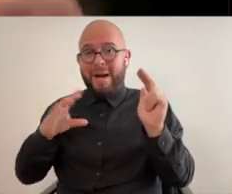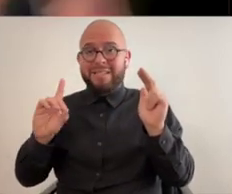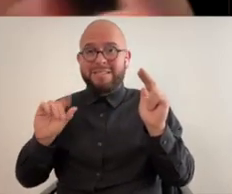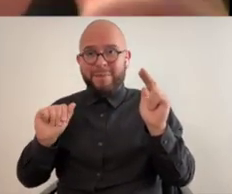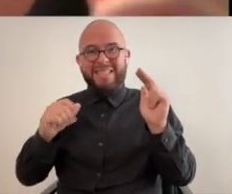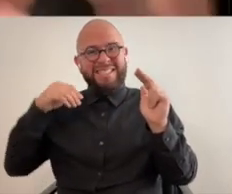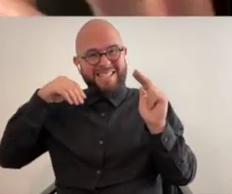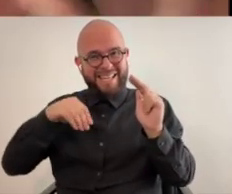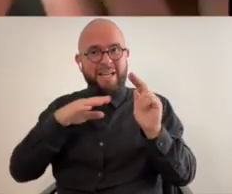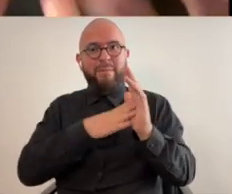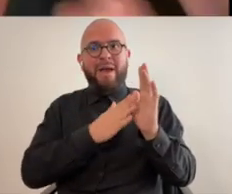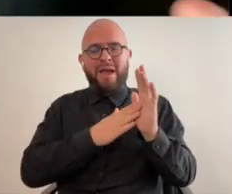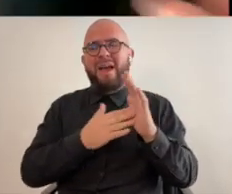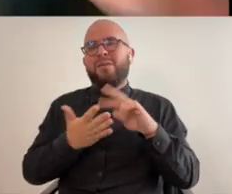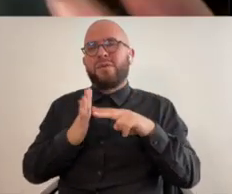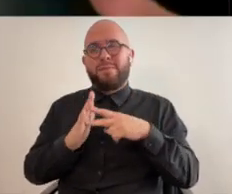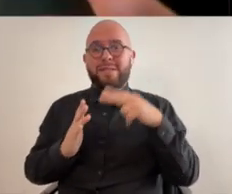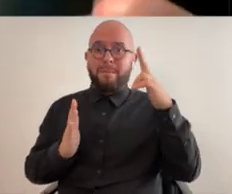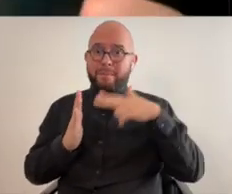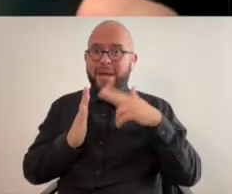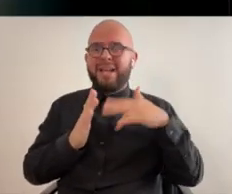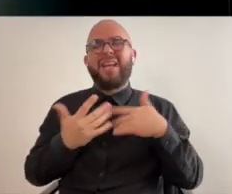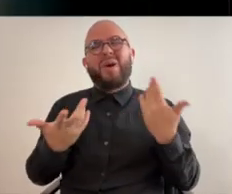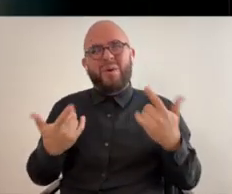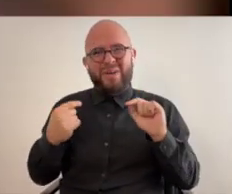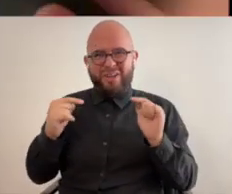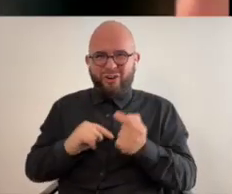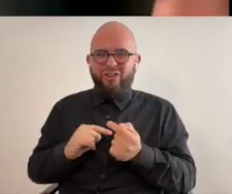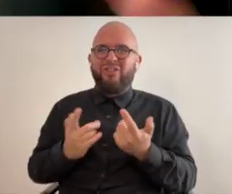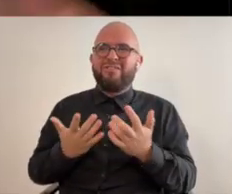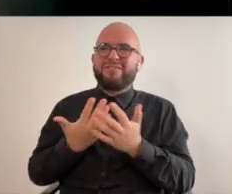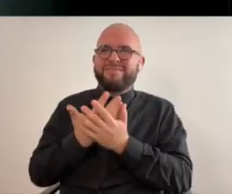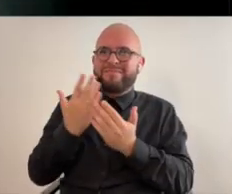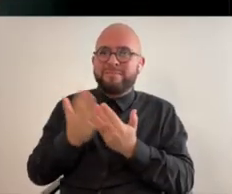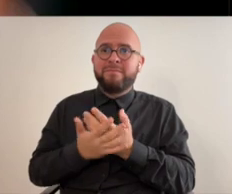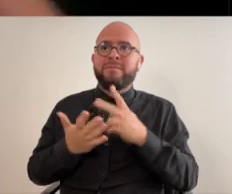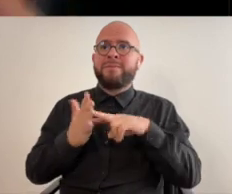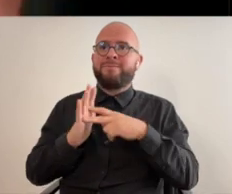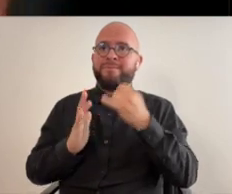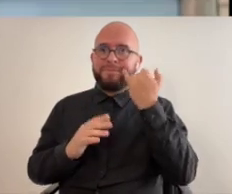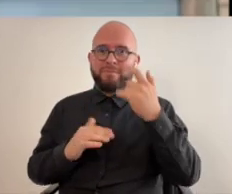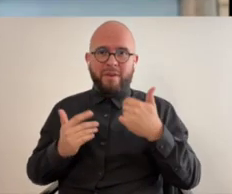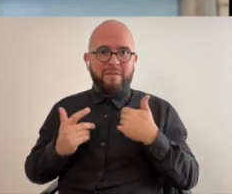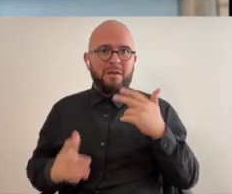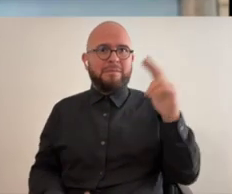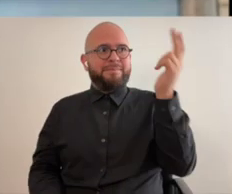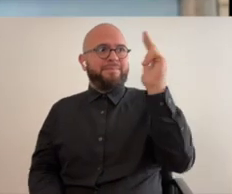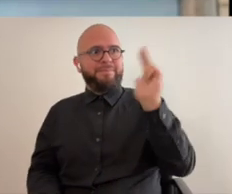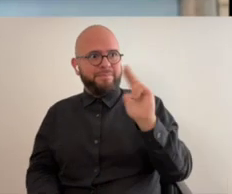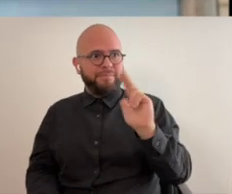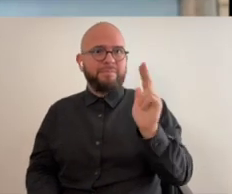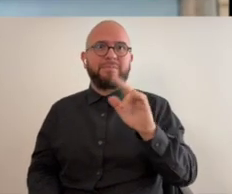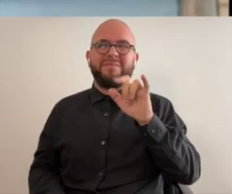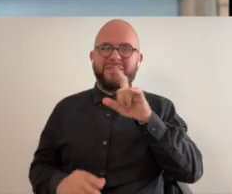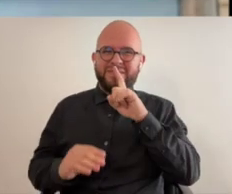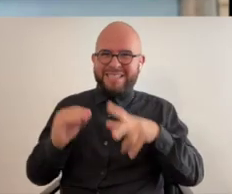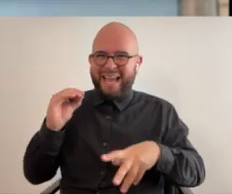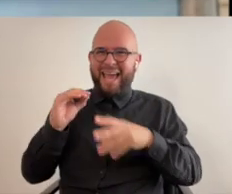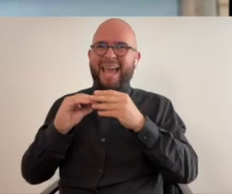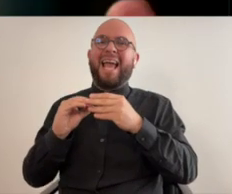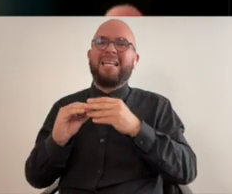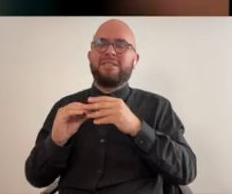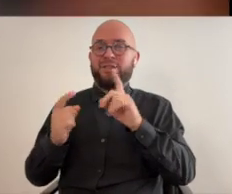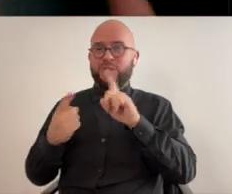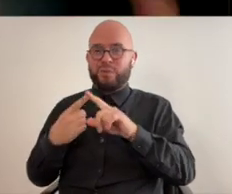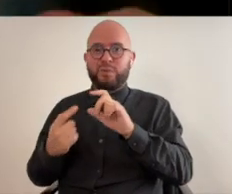and my disability is in my hands so painting is really painful so if you have kind of chaotic energized